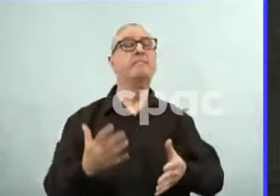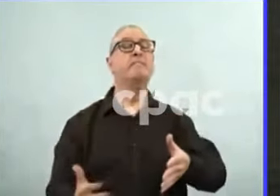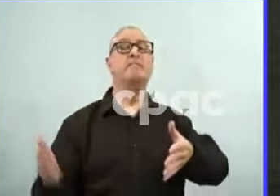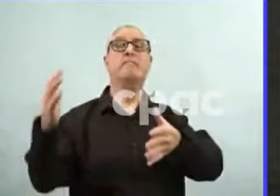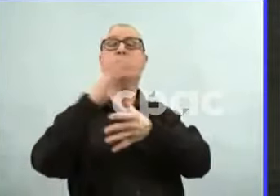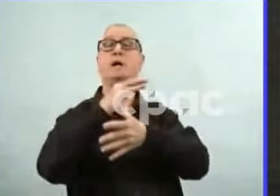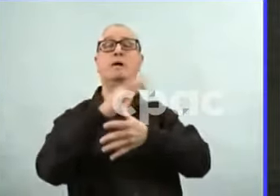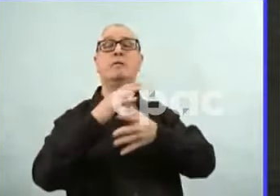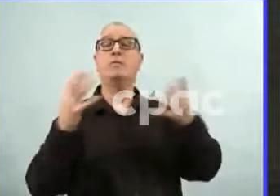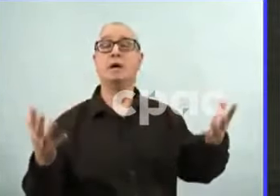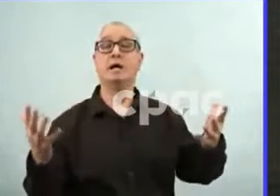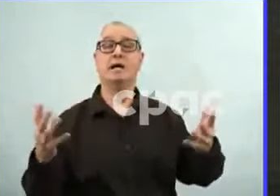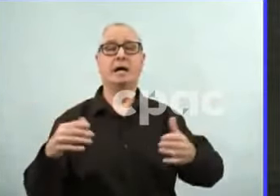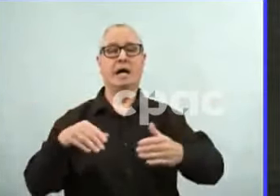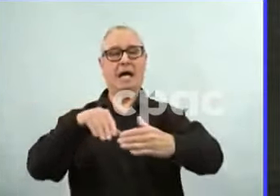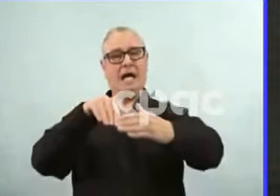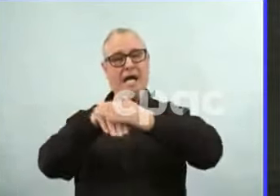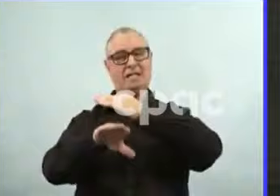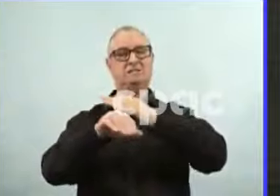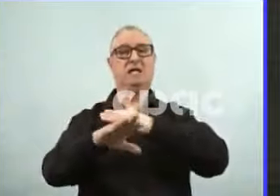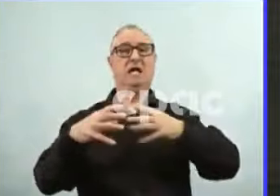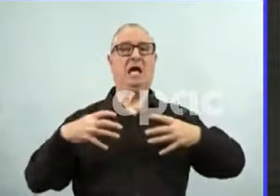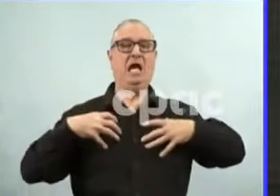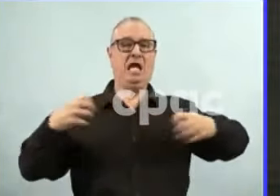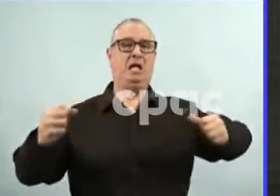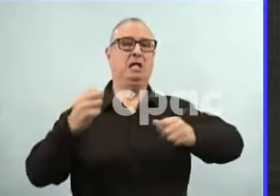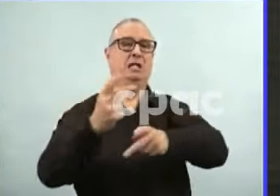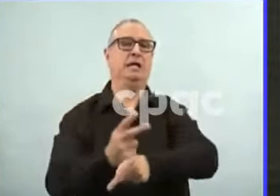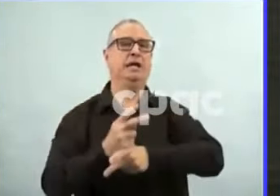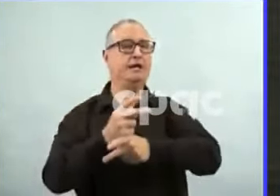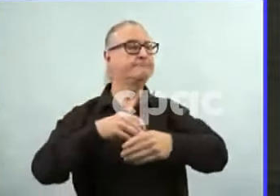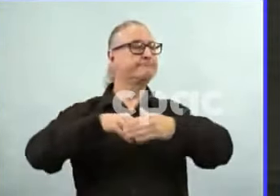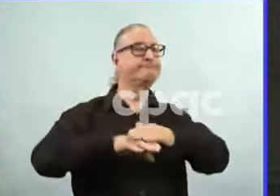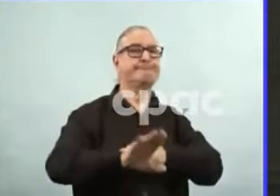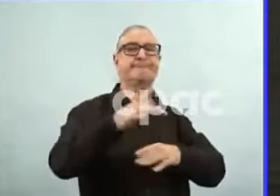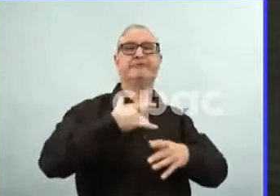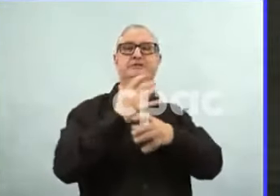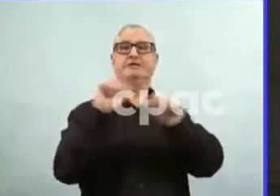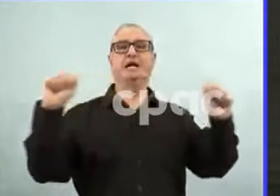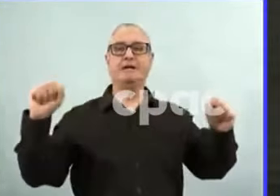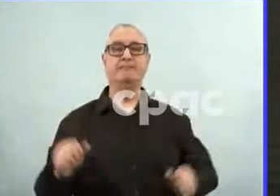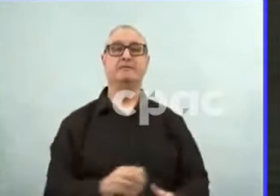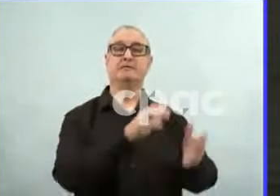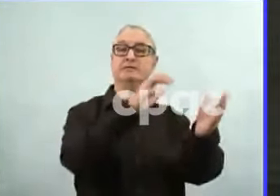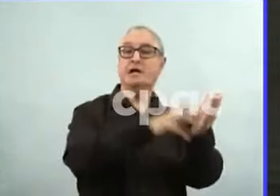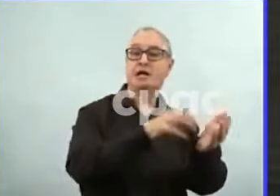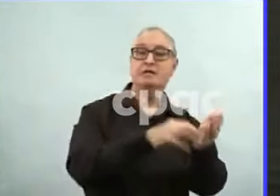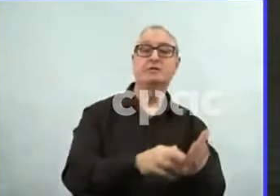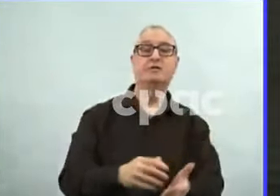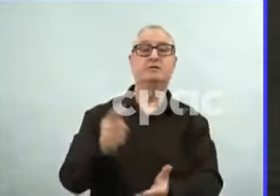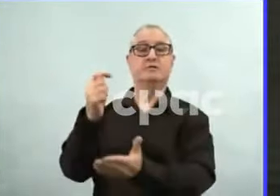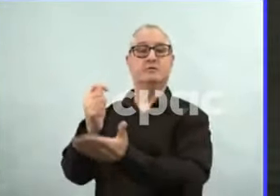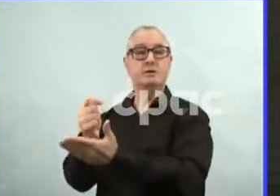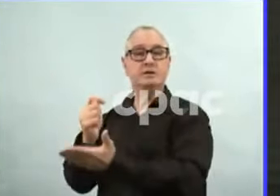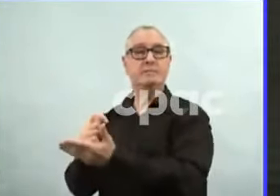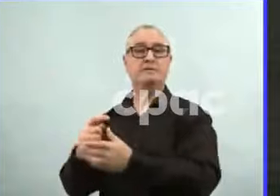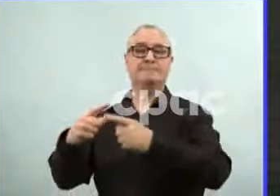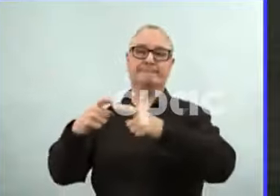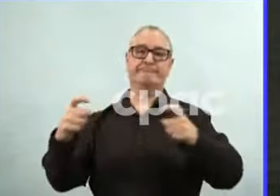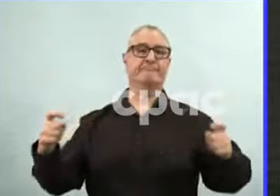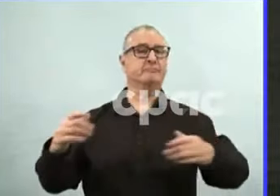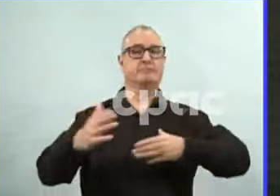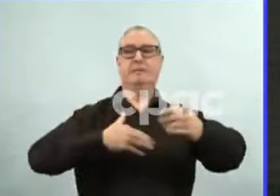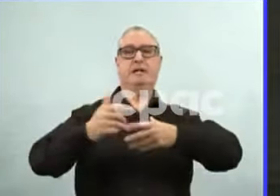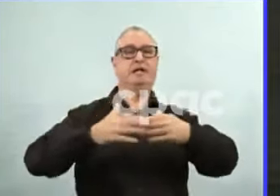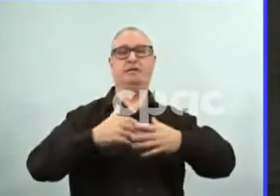a doctor or a nurse or, you know, to access life-saving care when it's required, whether you were vaccinated or not,